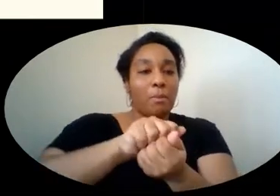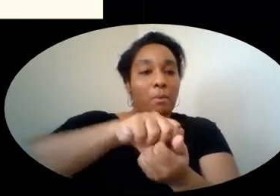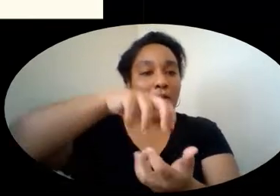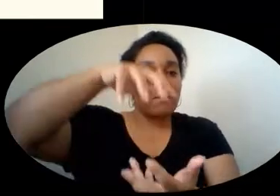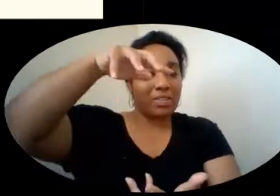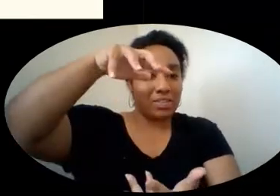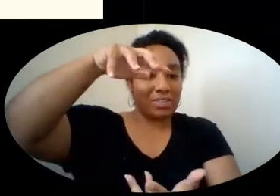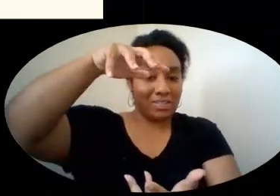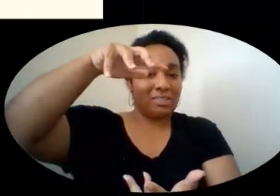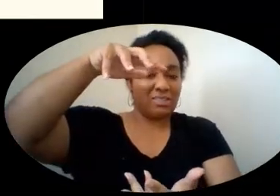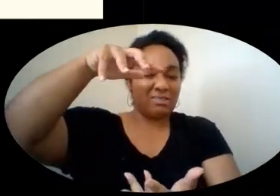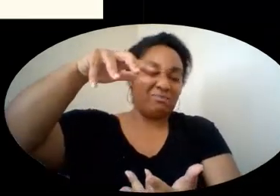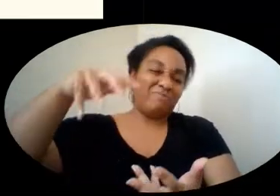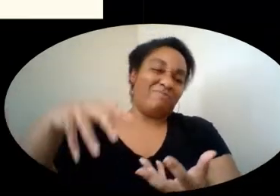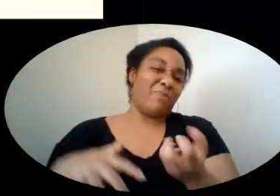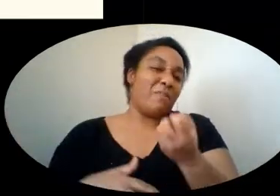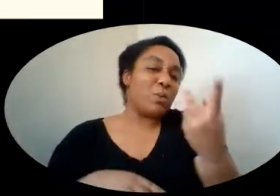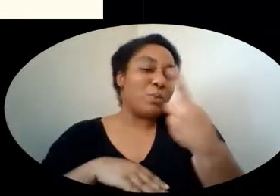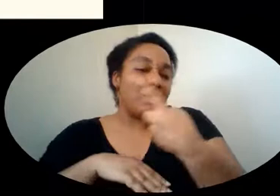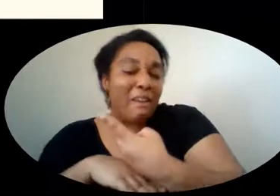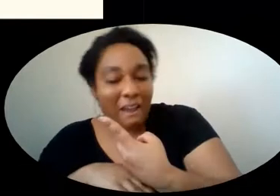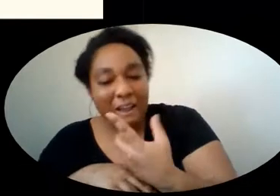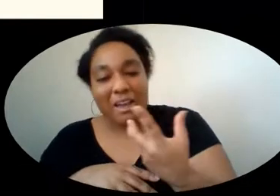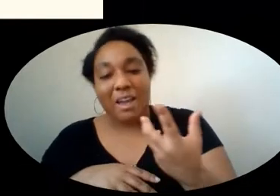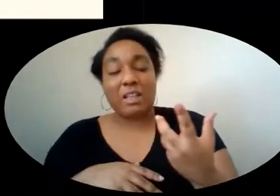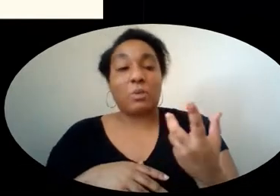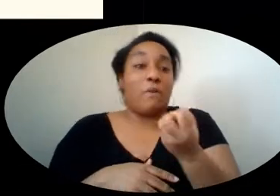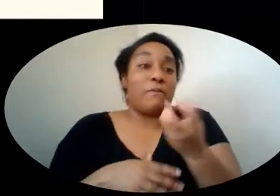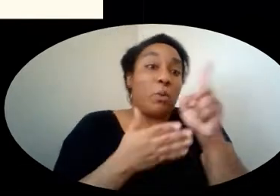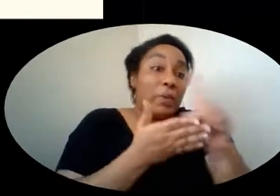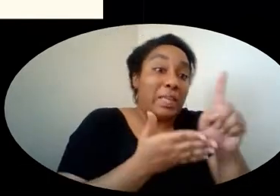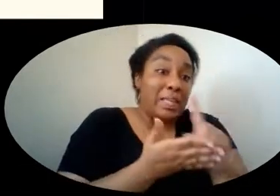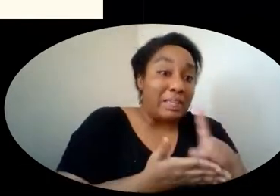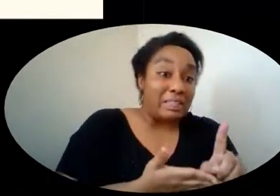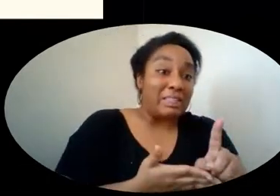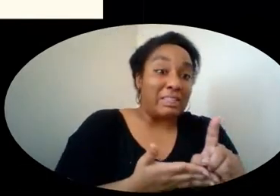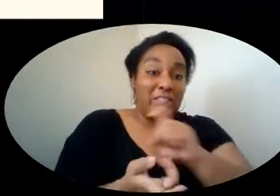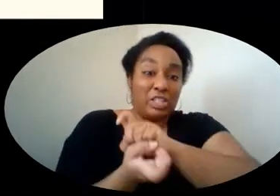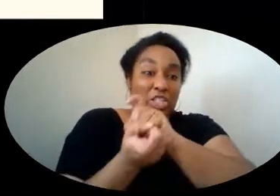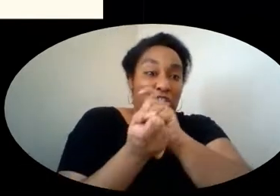It can take a few days or even a few weeks.